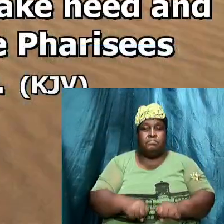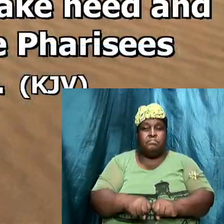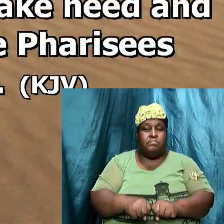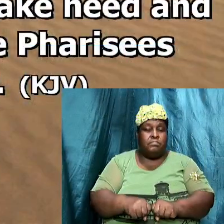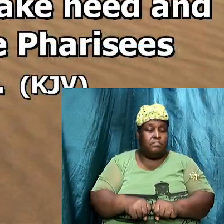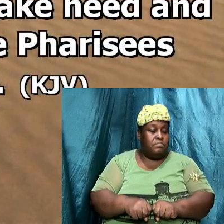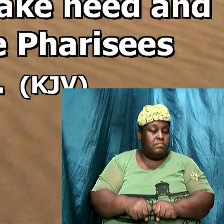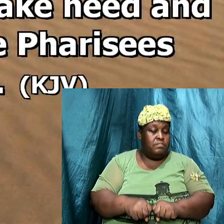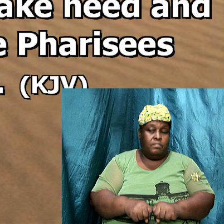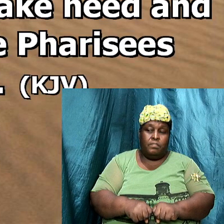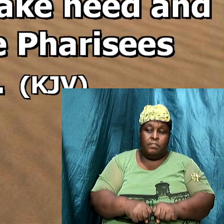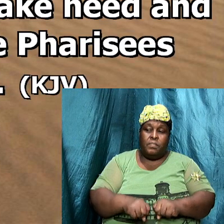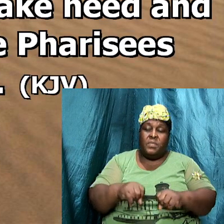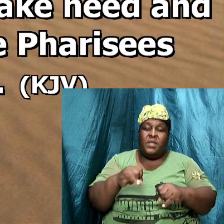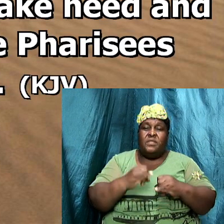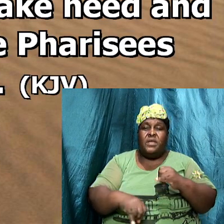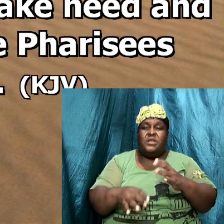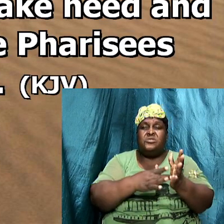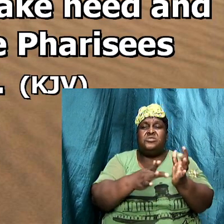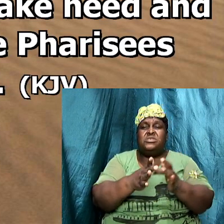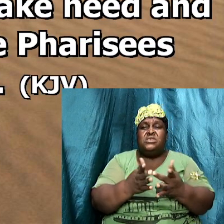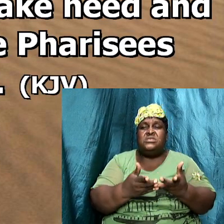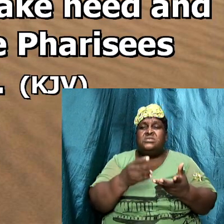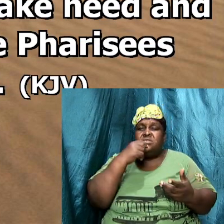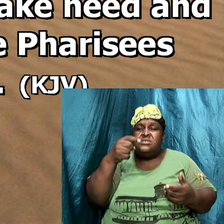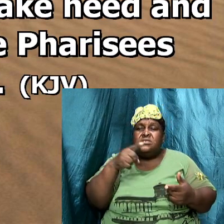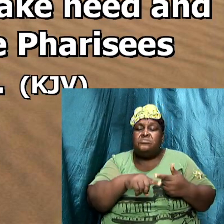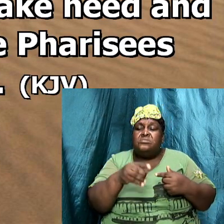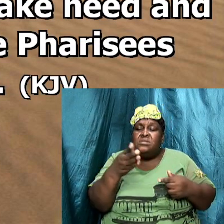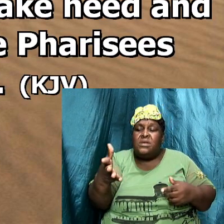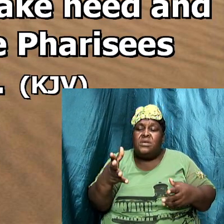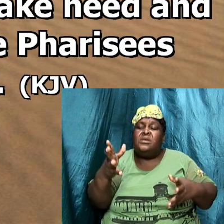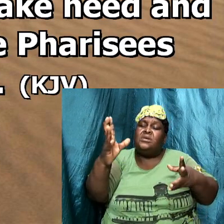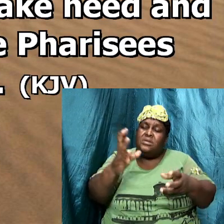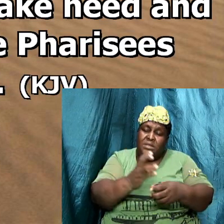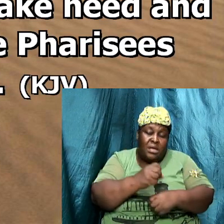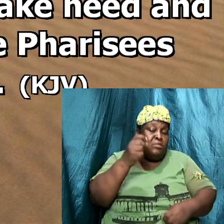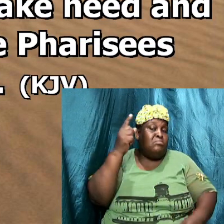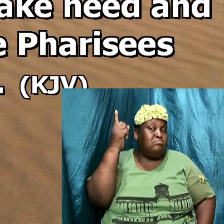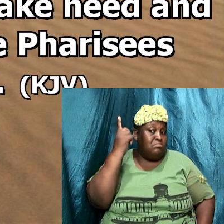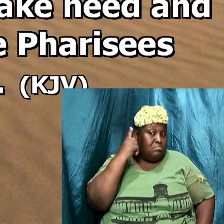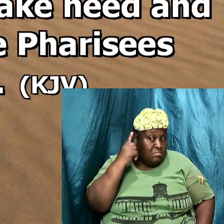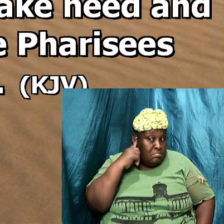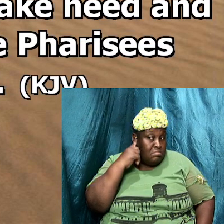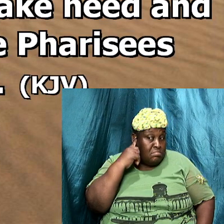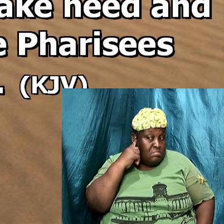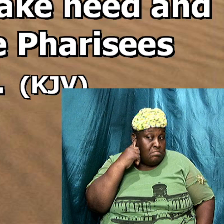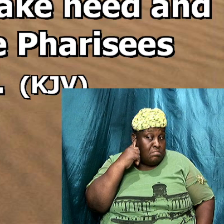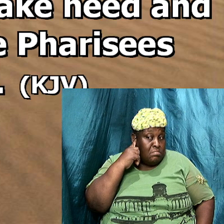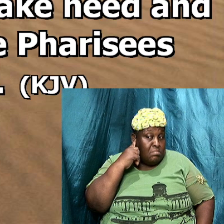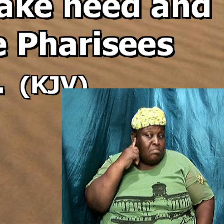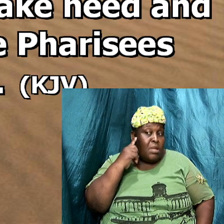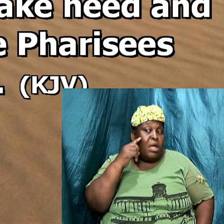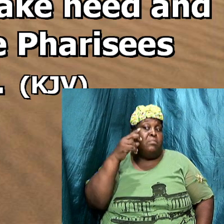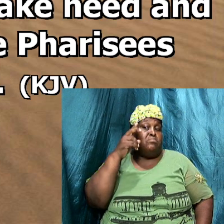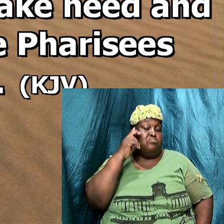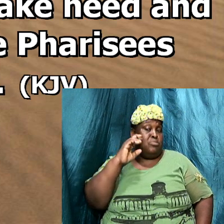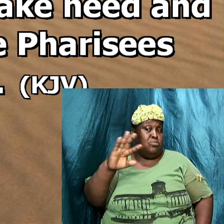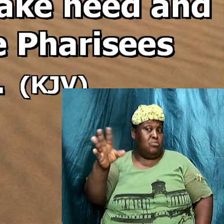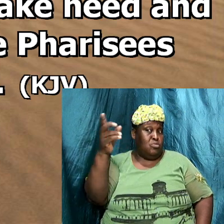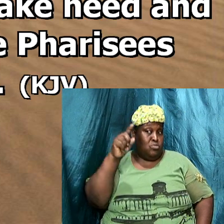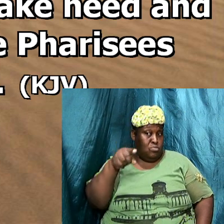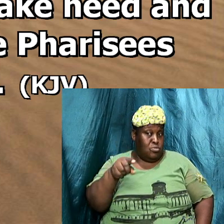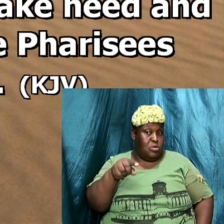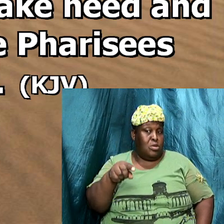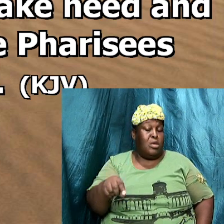then Jesus said unto them take heed and beware of the living